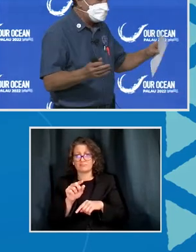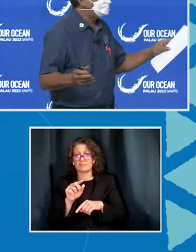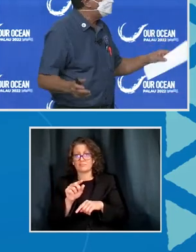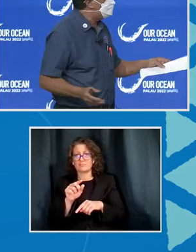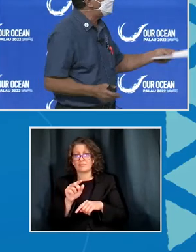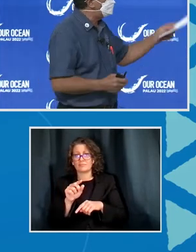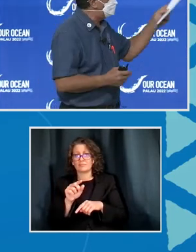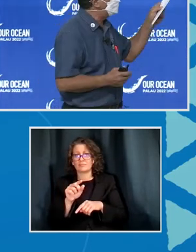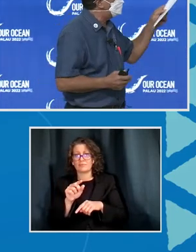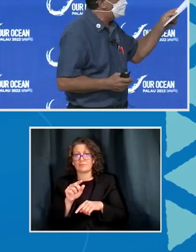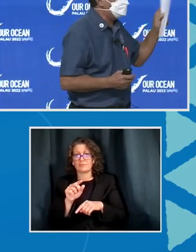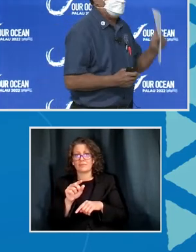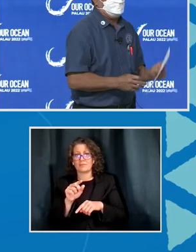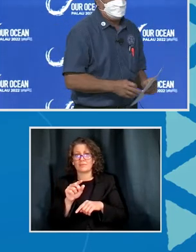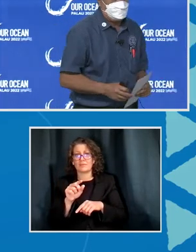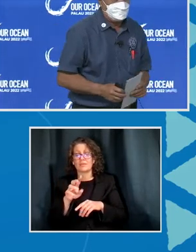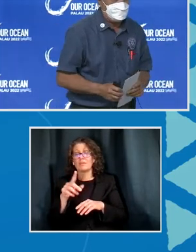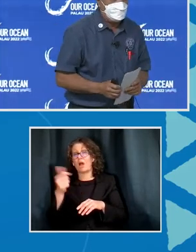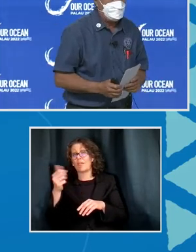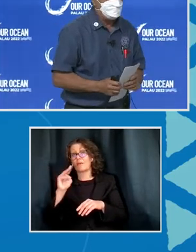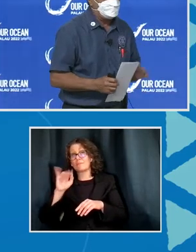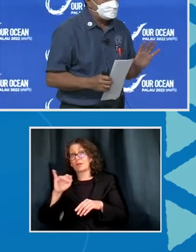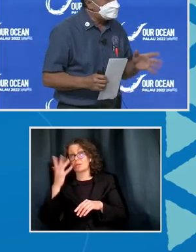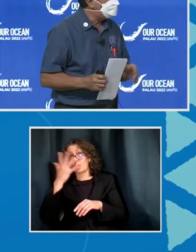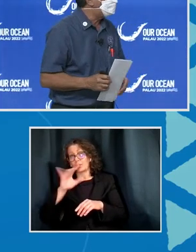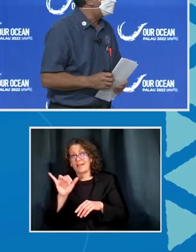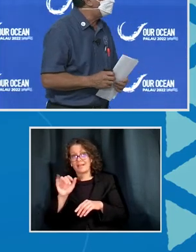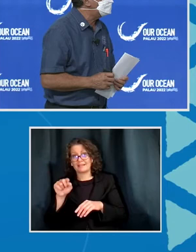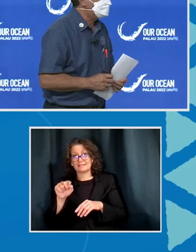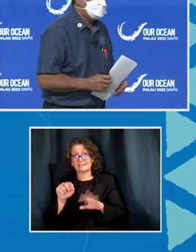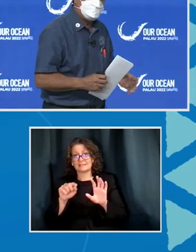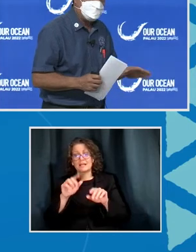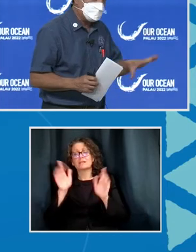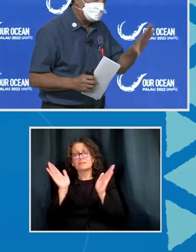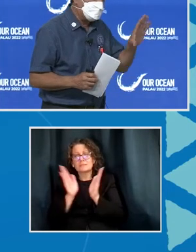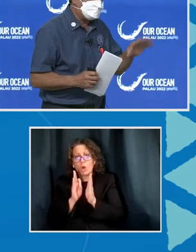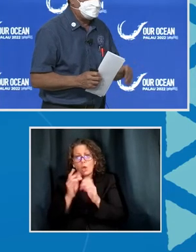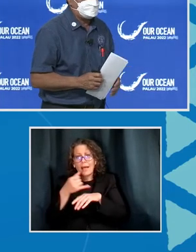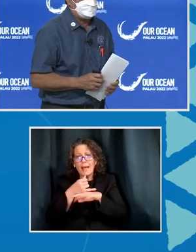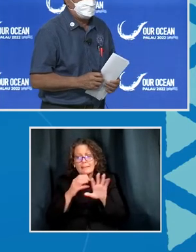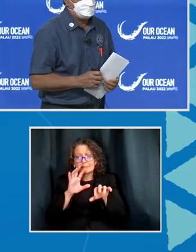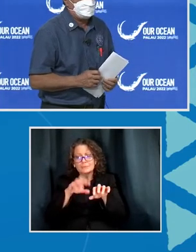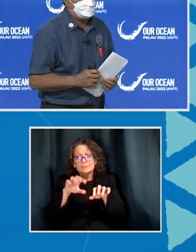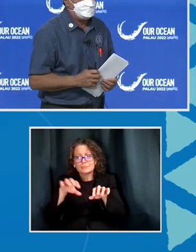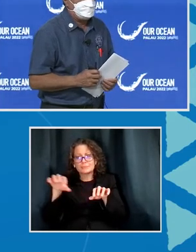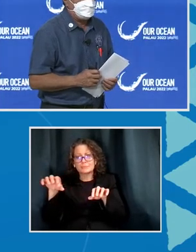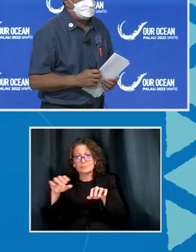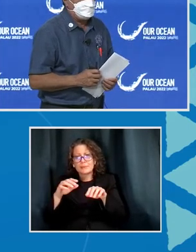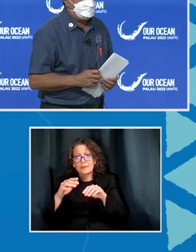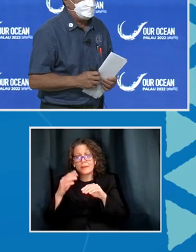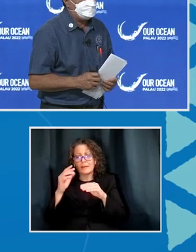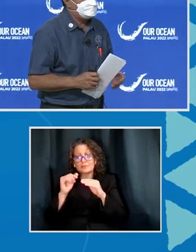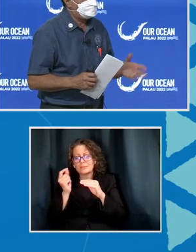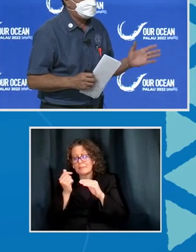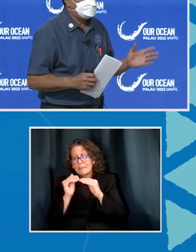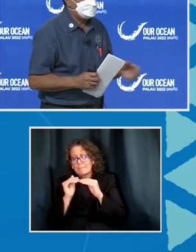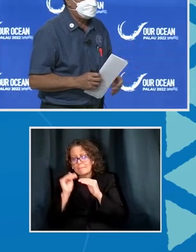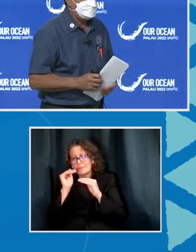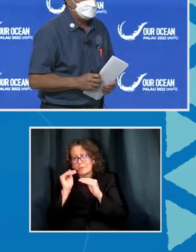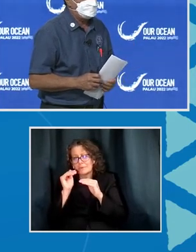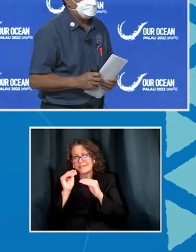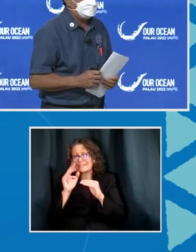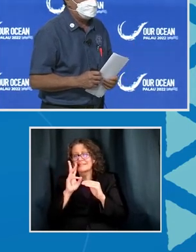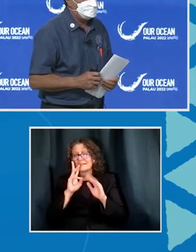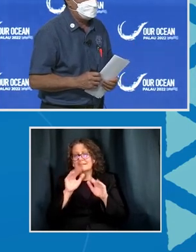The rest of the Marshall Islands look like this. Very small islands, barely above sea level, and just